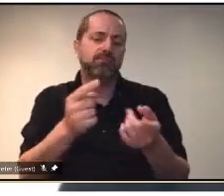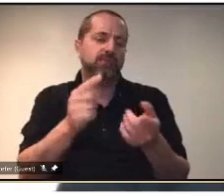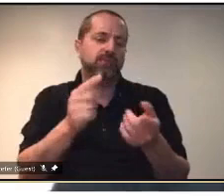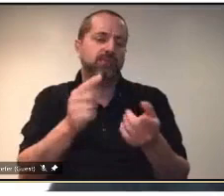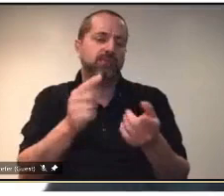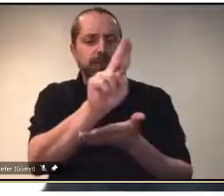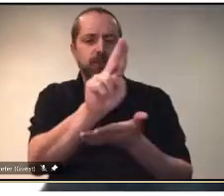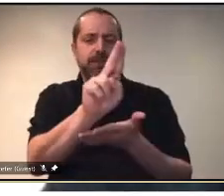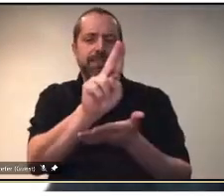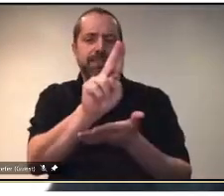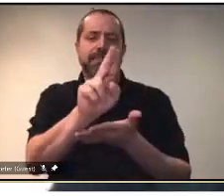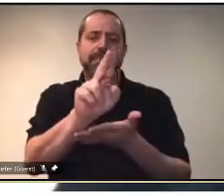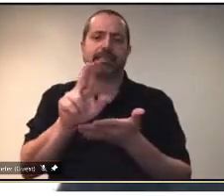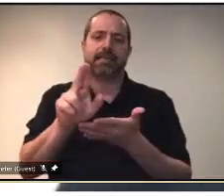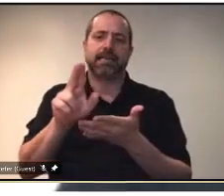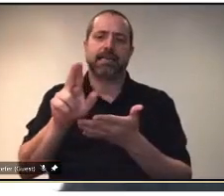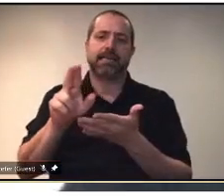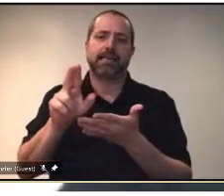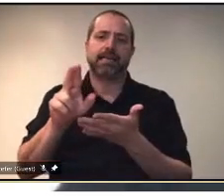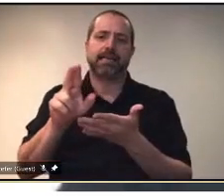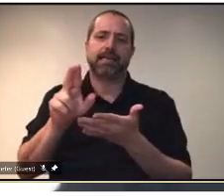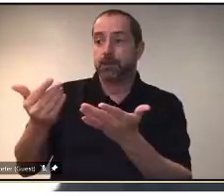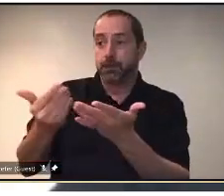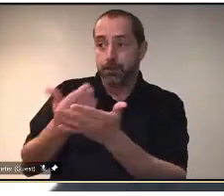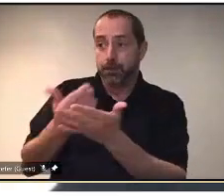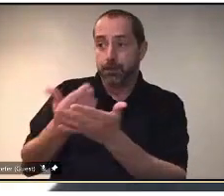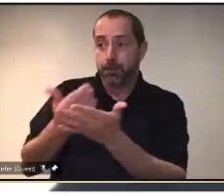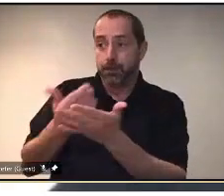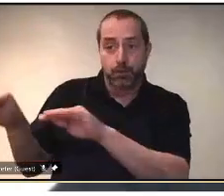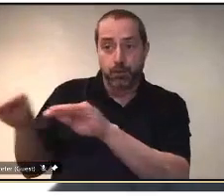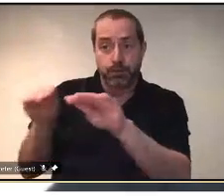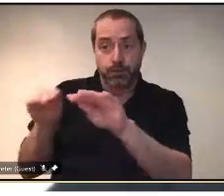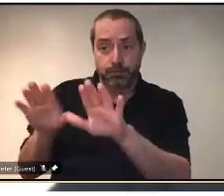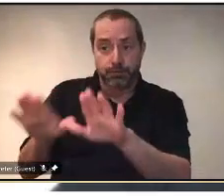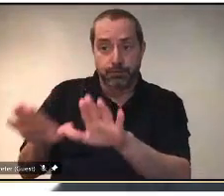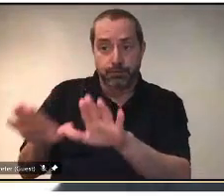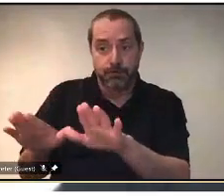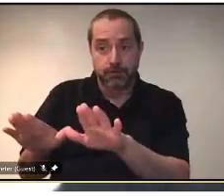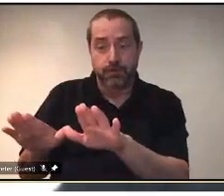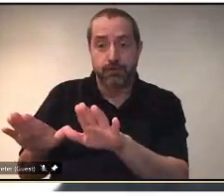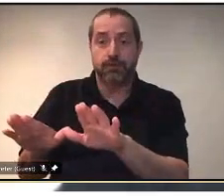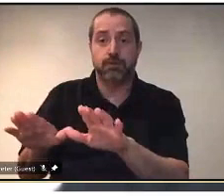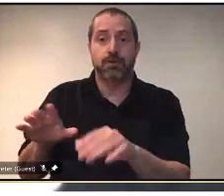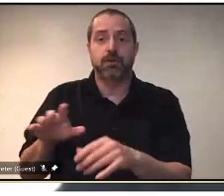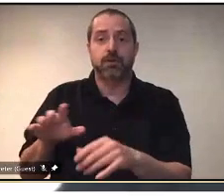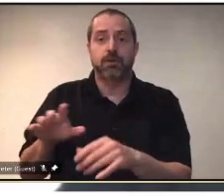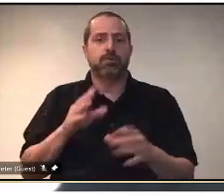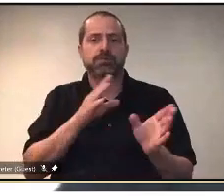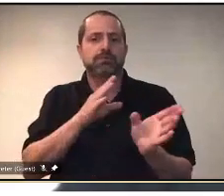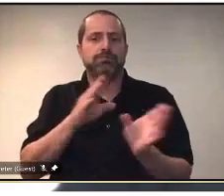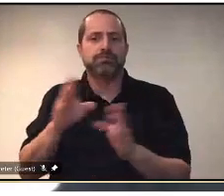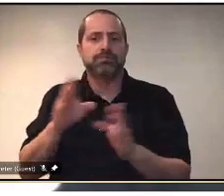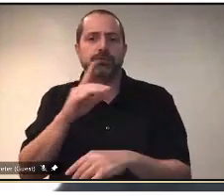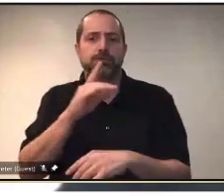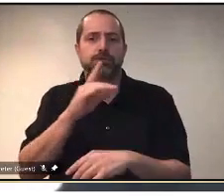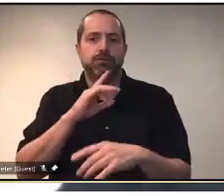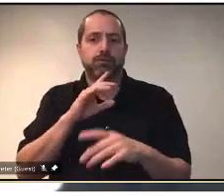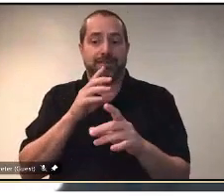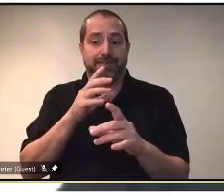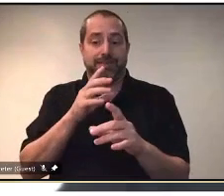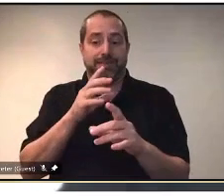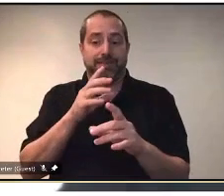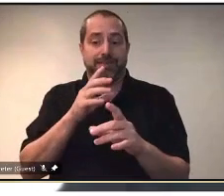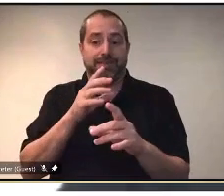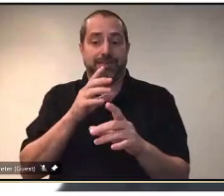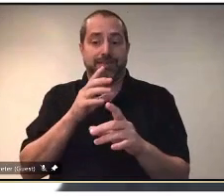what sort of plans are out there to hit uh 30 and 40 the 30 and 40 age group maybe 30s to 50s you